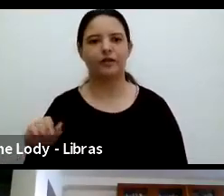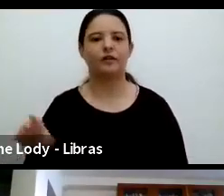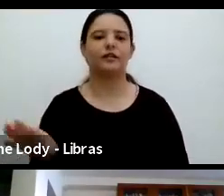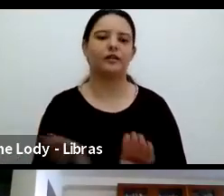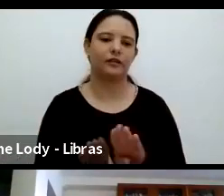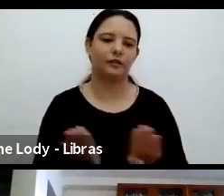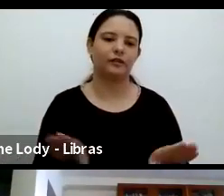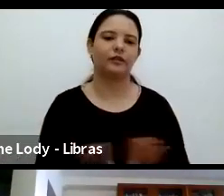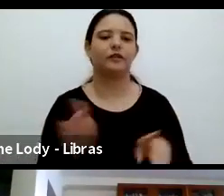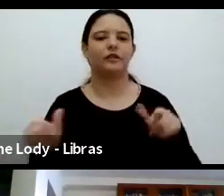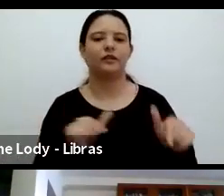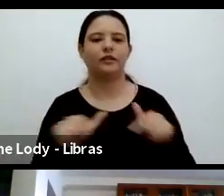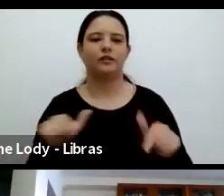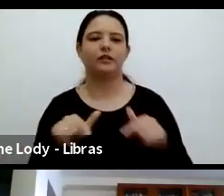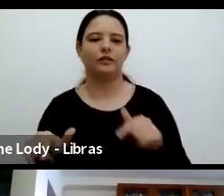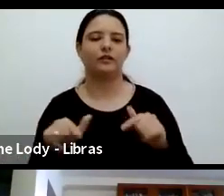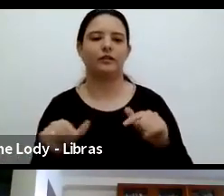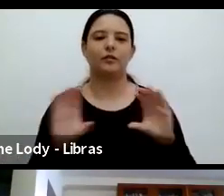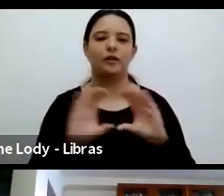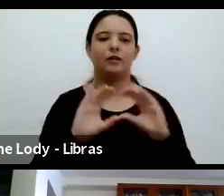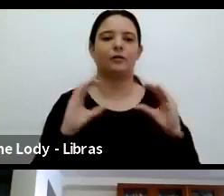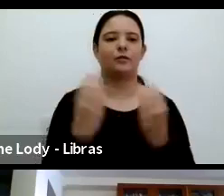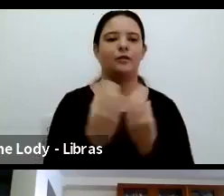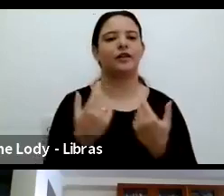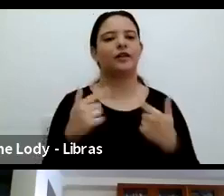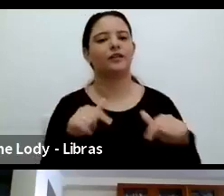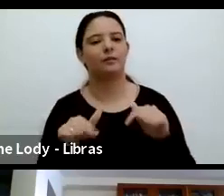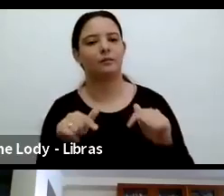unapologetic, which I'm still learning.